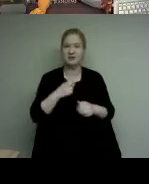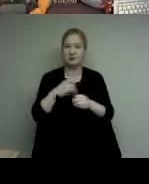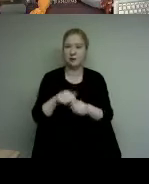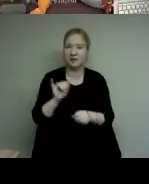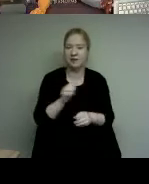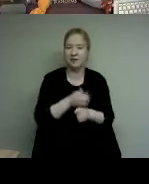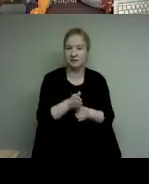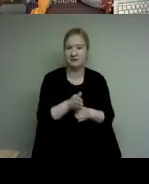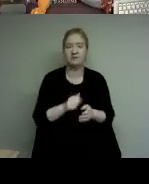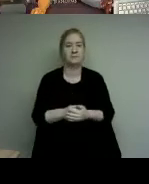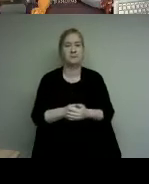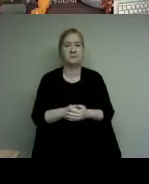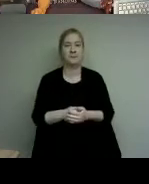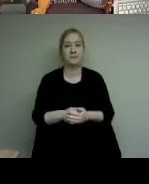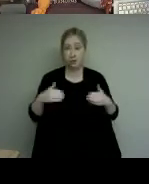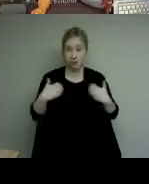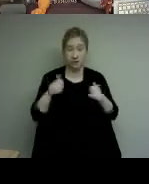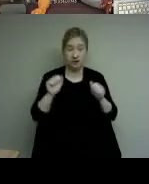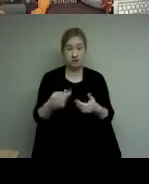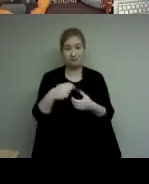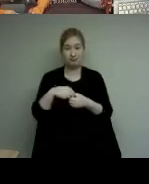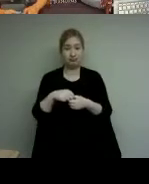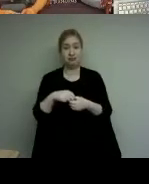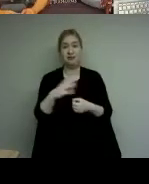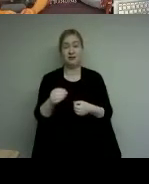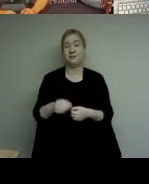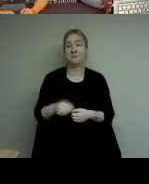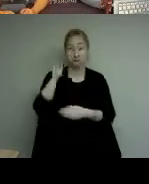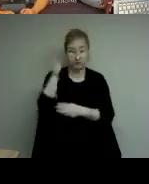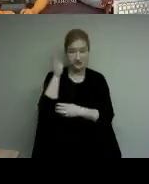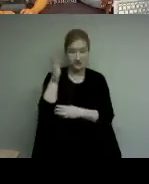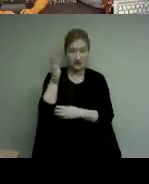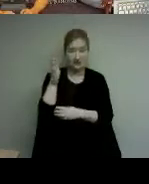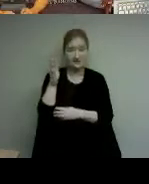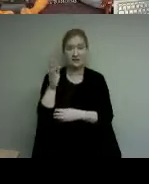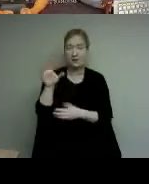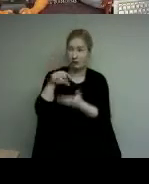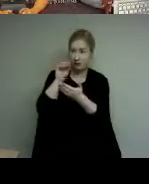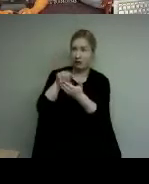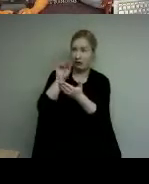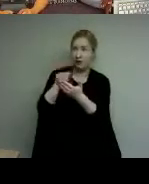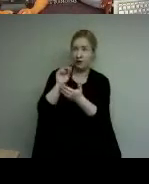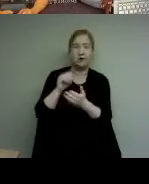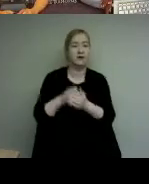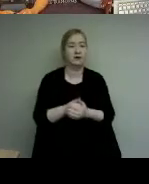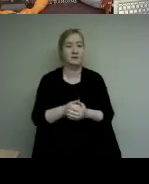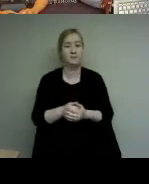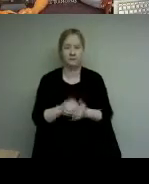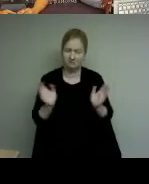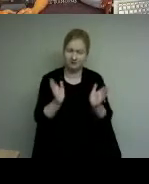for youth to learn about construction trades through classroom presentations the goal is to recruit young into the trades from plumbers